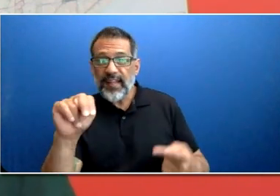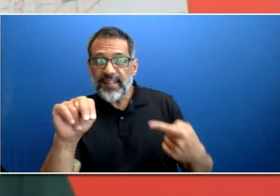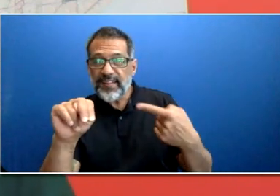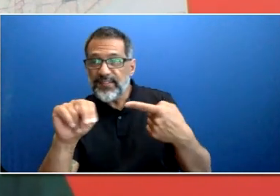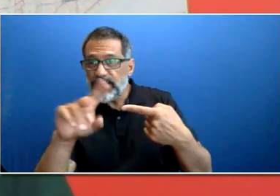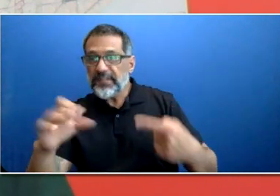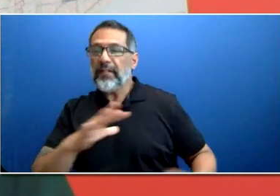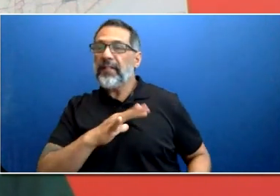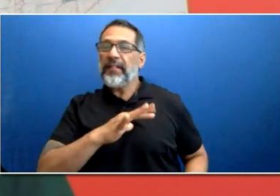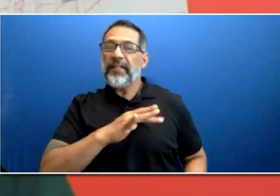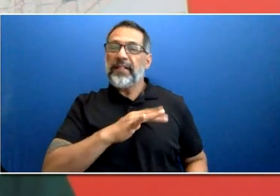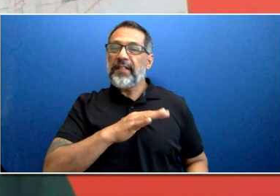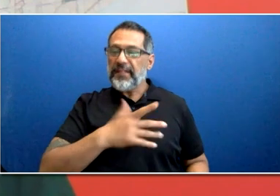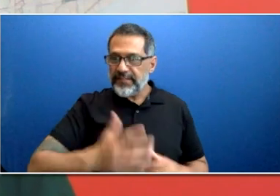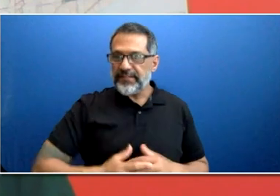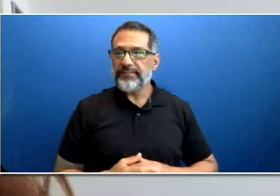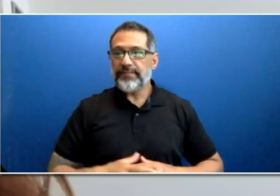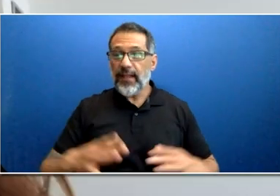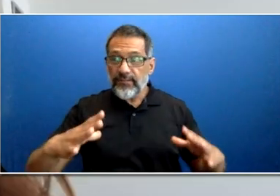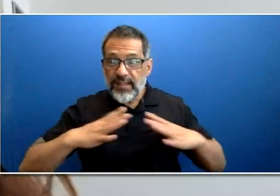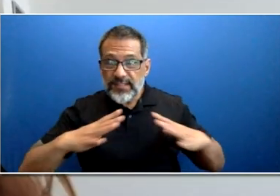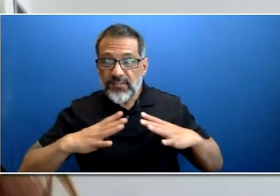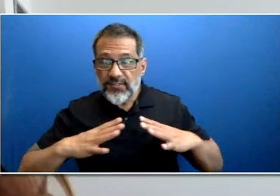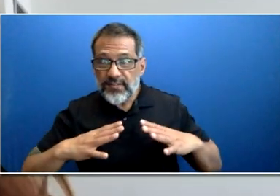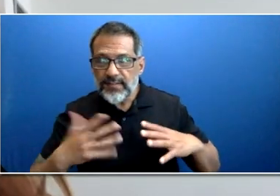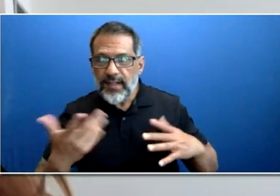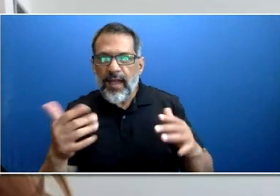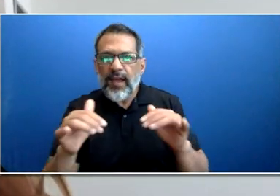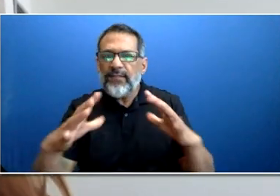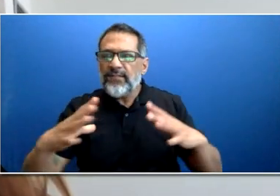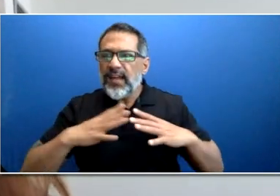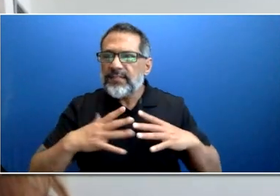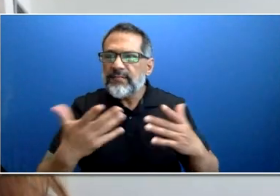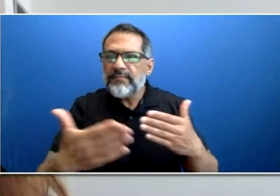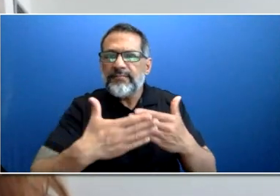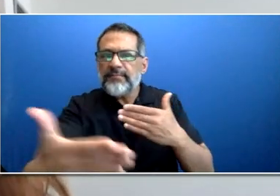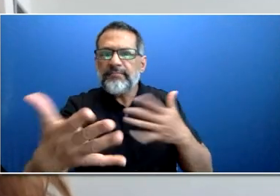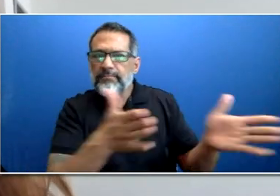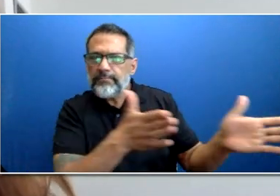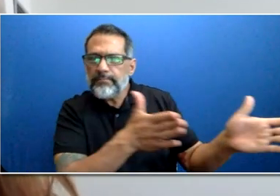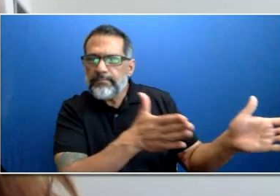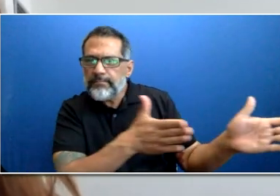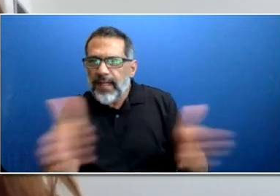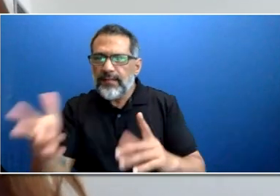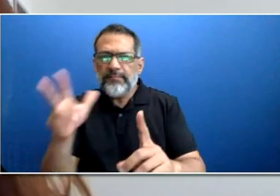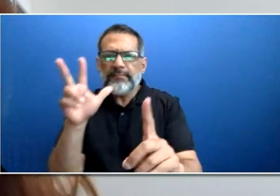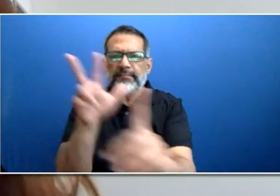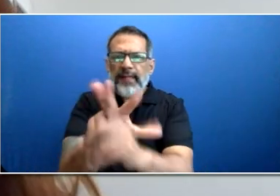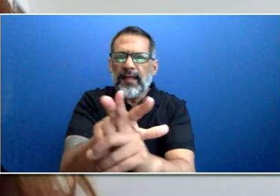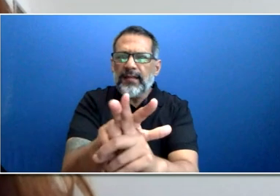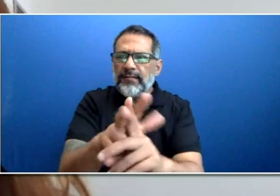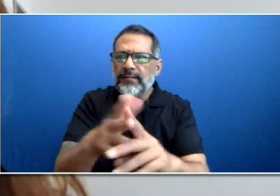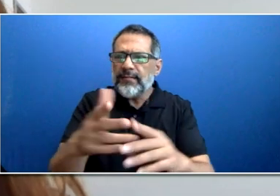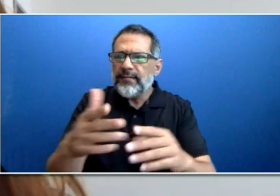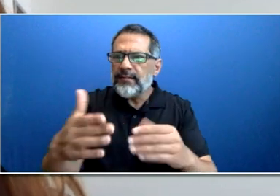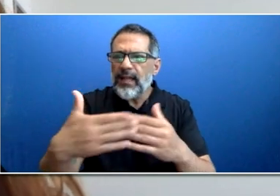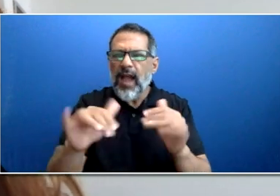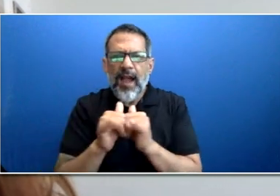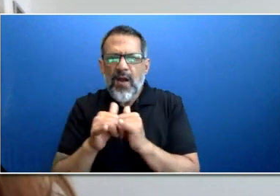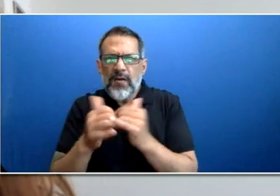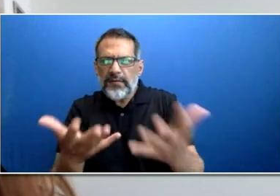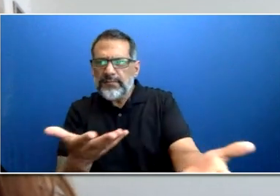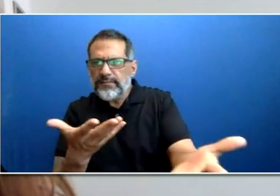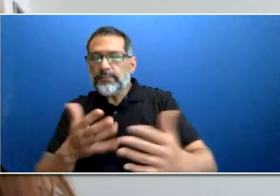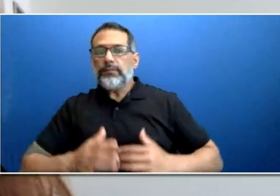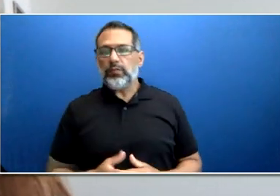Vasso, can I give you that one? Sure, absolutely. Vacation entitlement is in accordance with